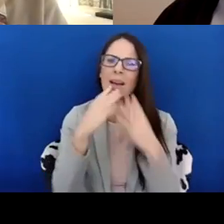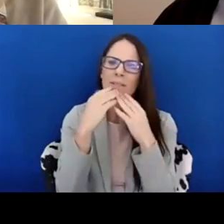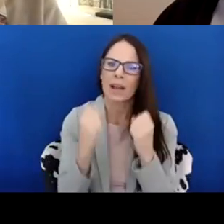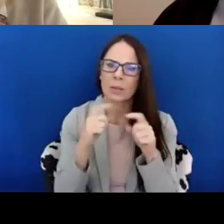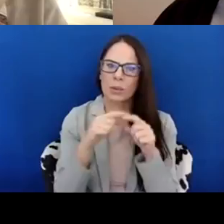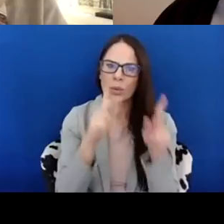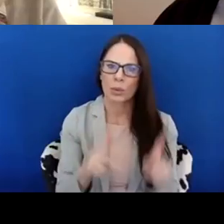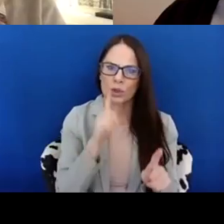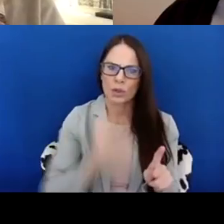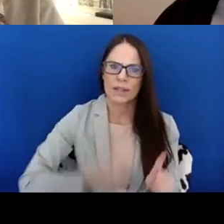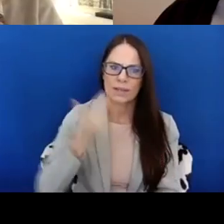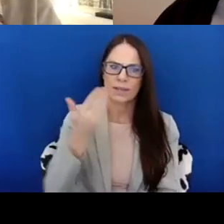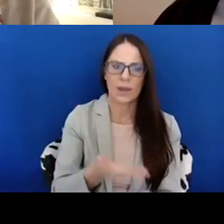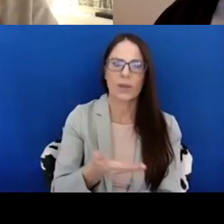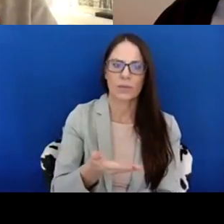there.